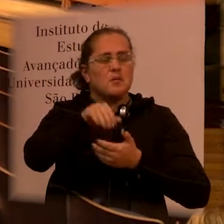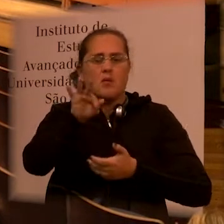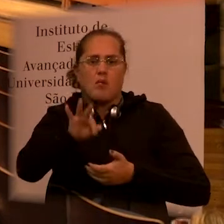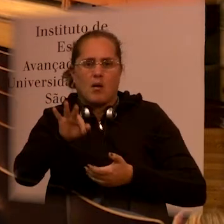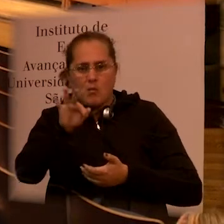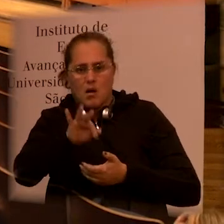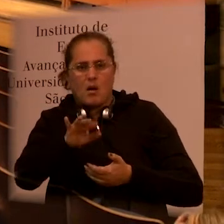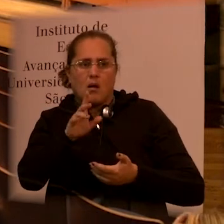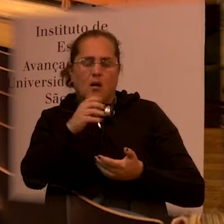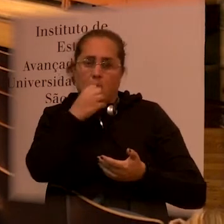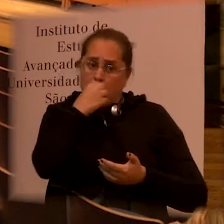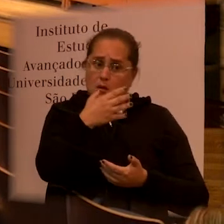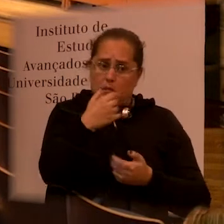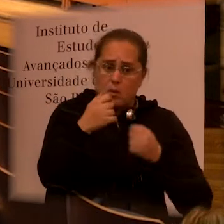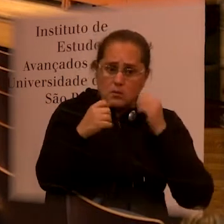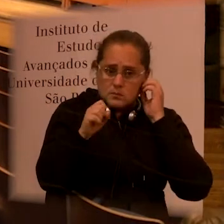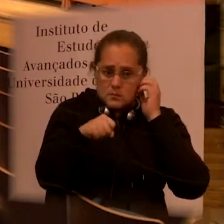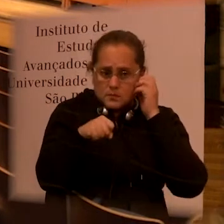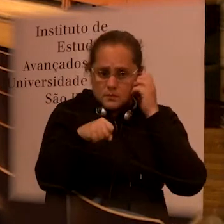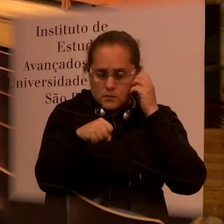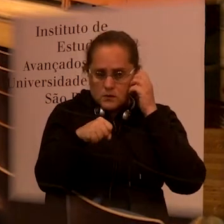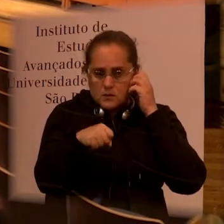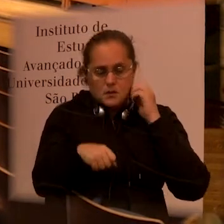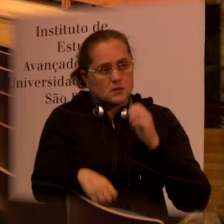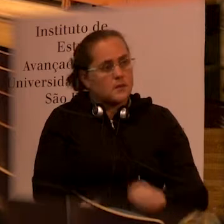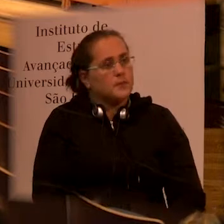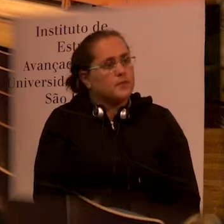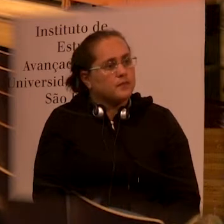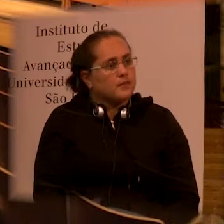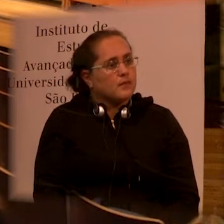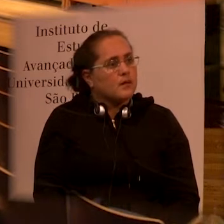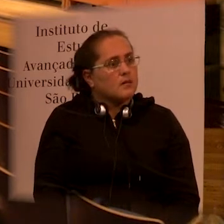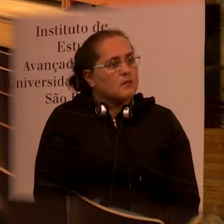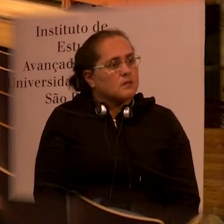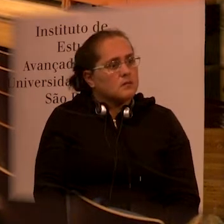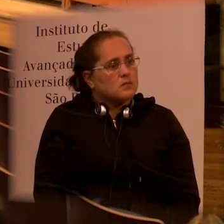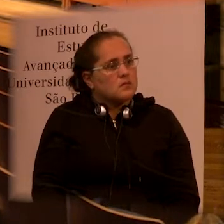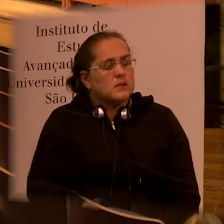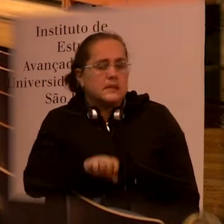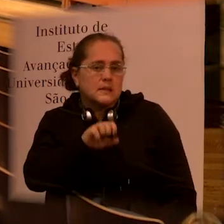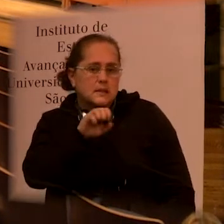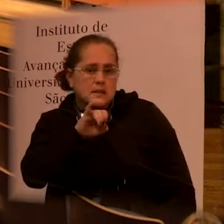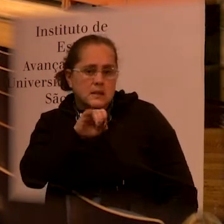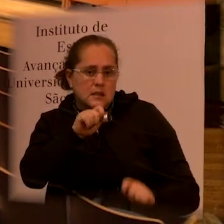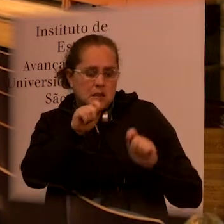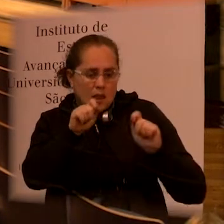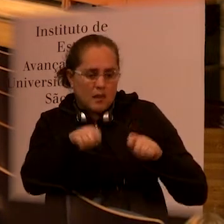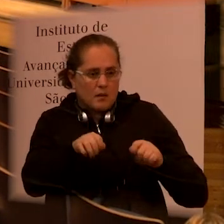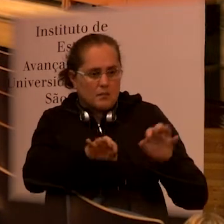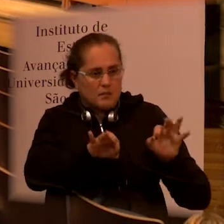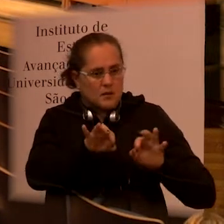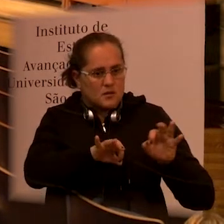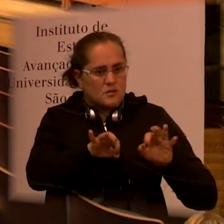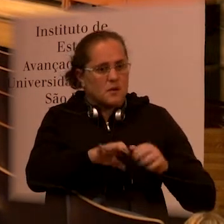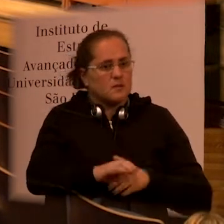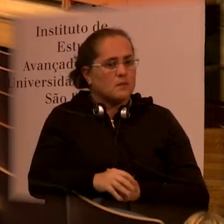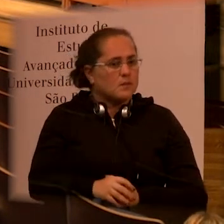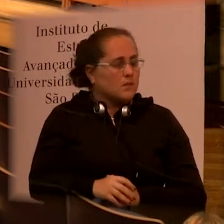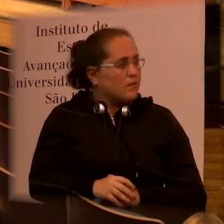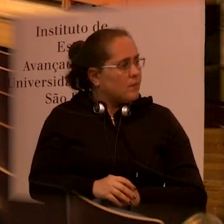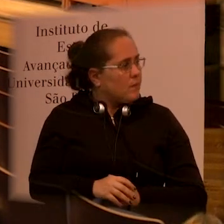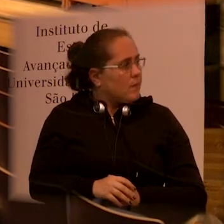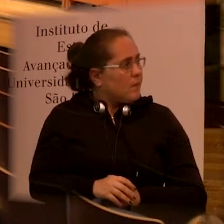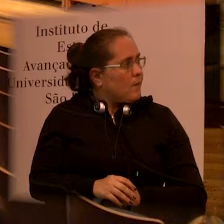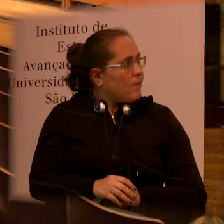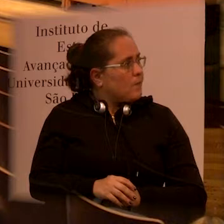addressed elsewhere except then in the medicine courses only, if that would involve